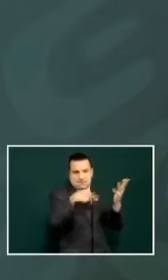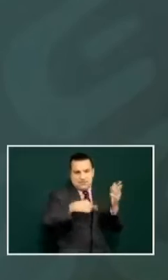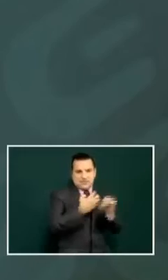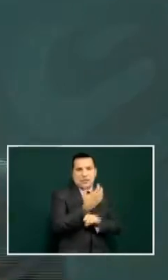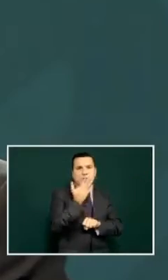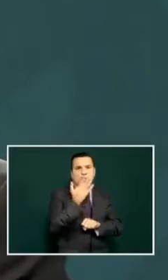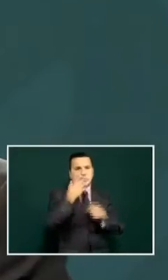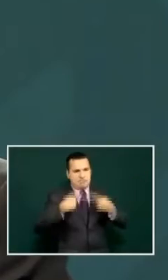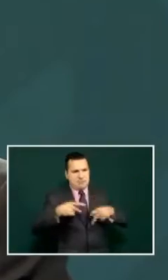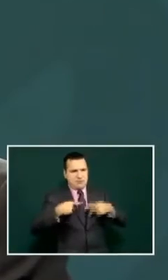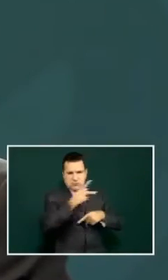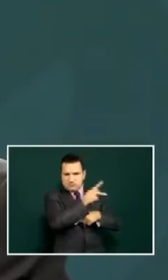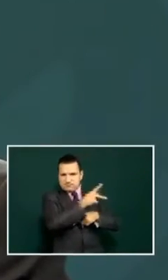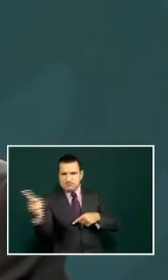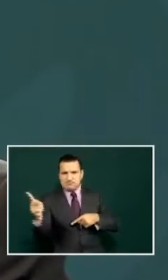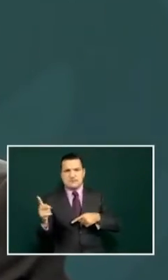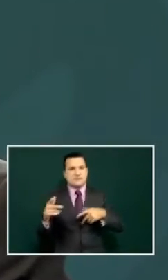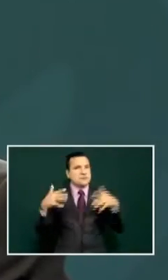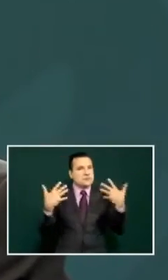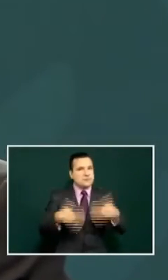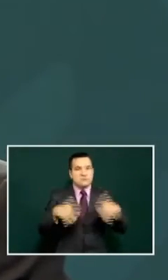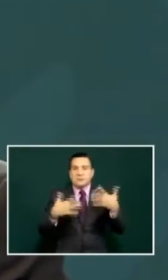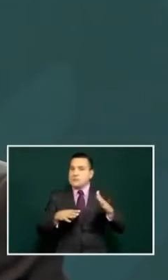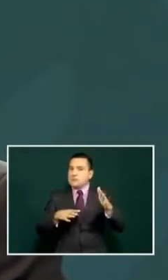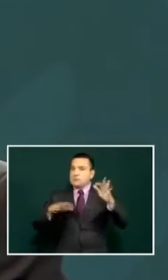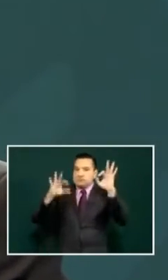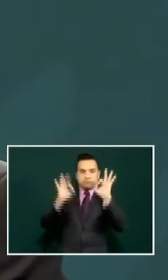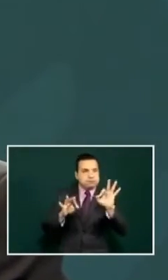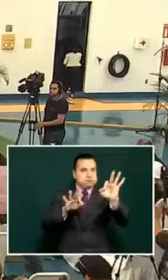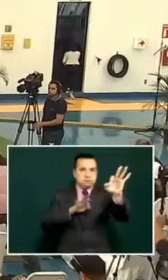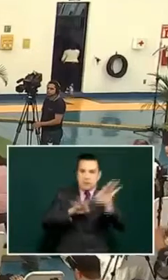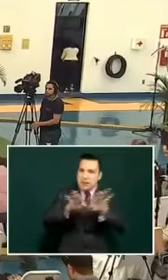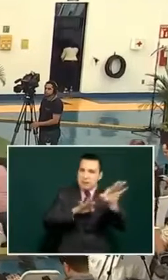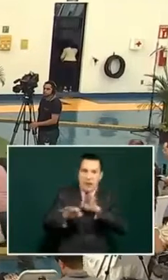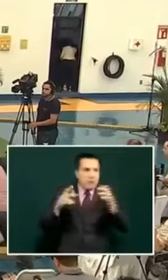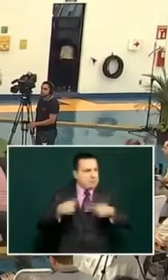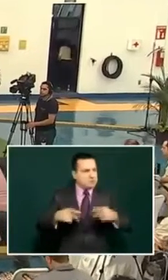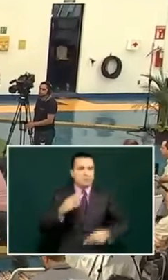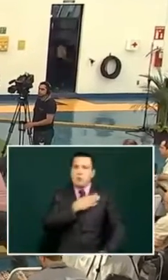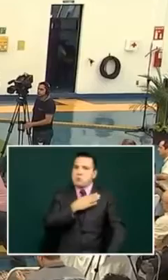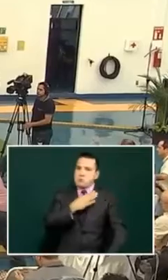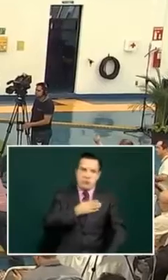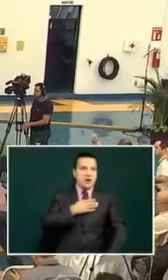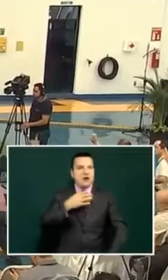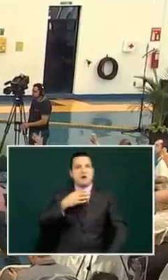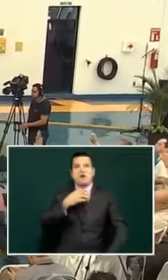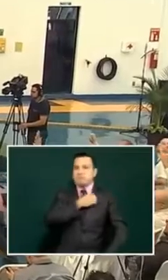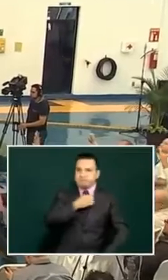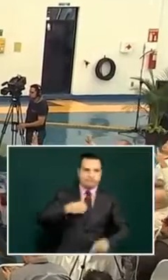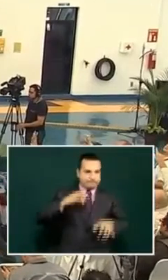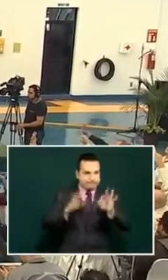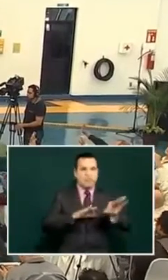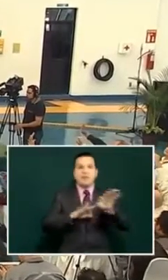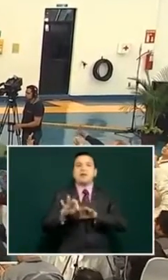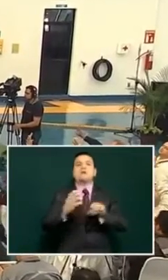state with people that is exceptional and hardworking good people